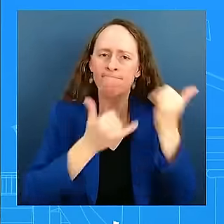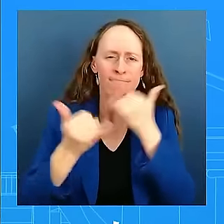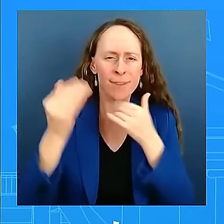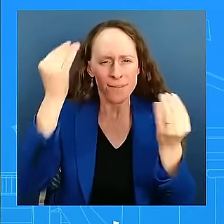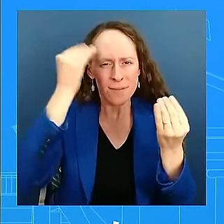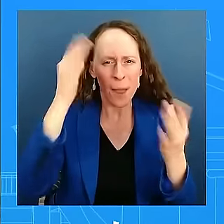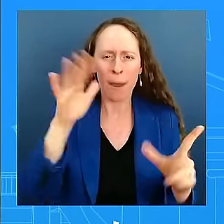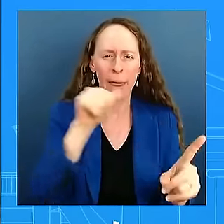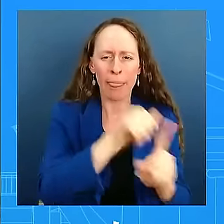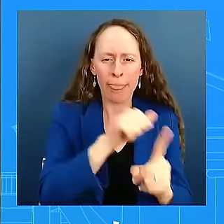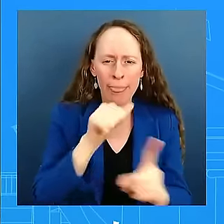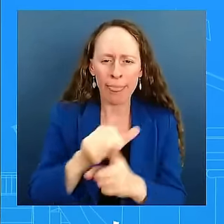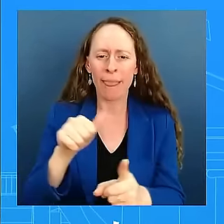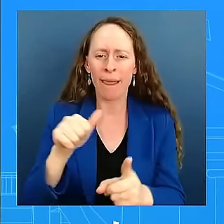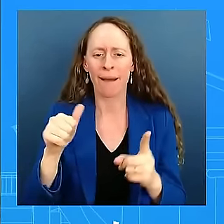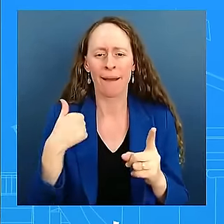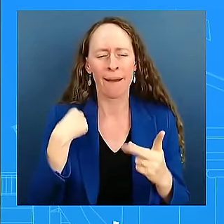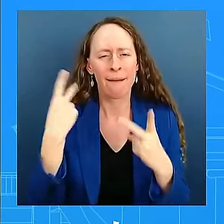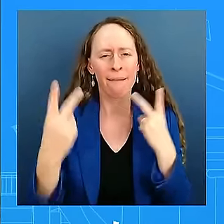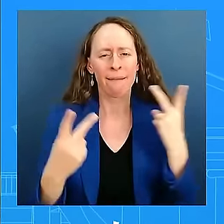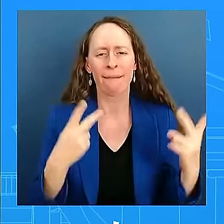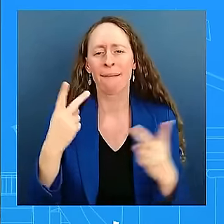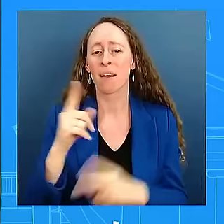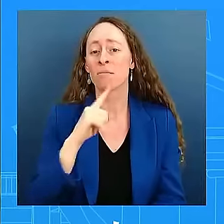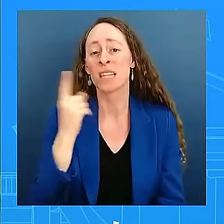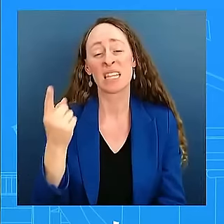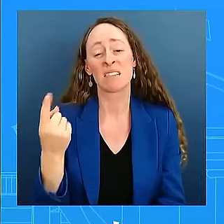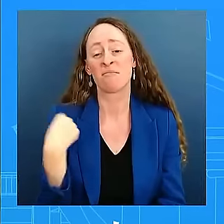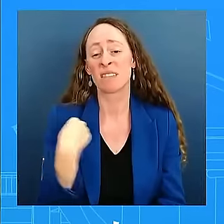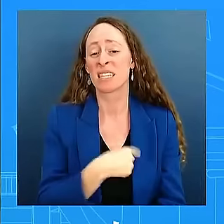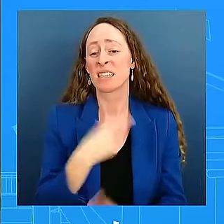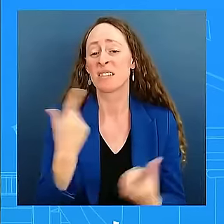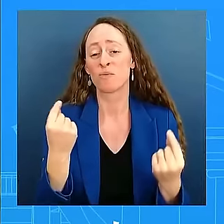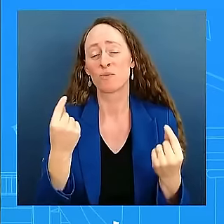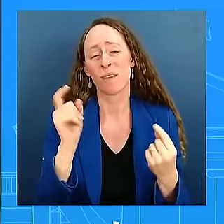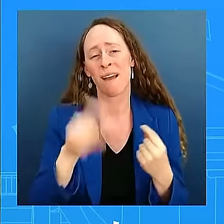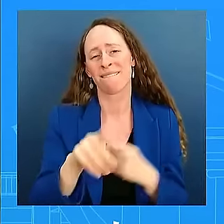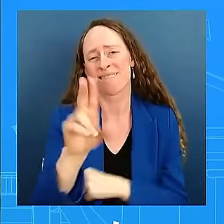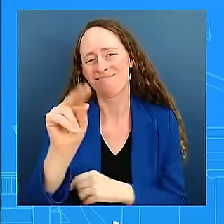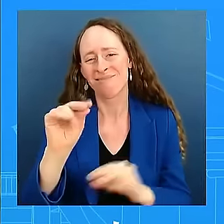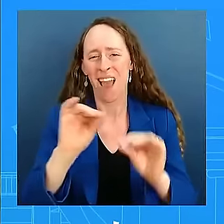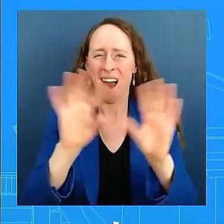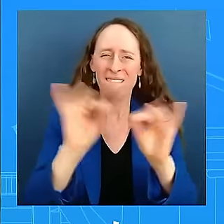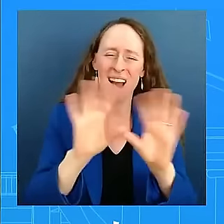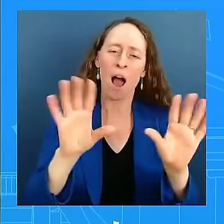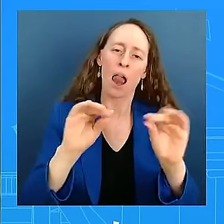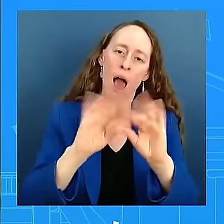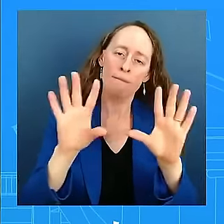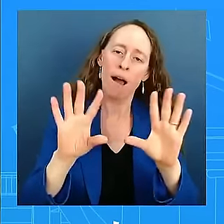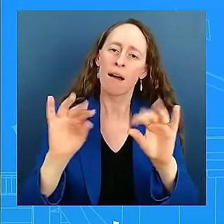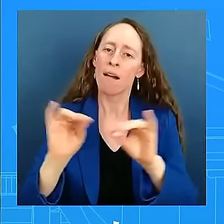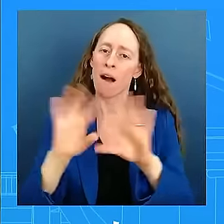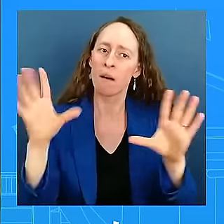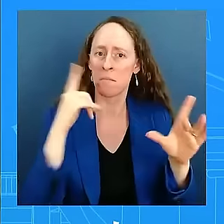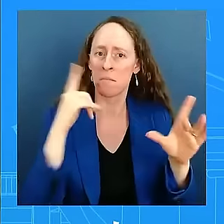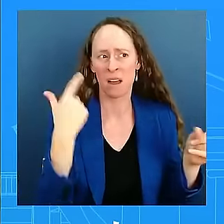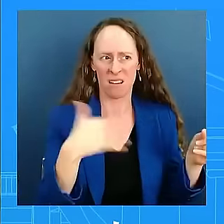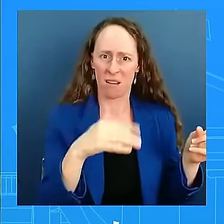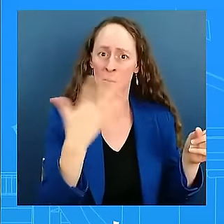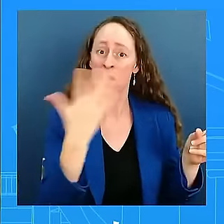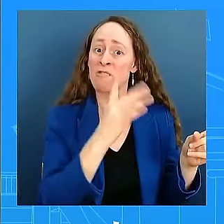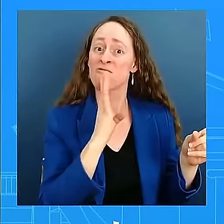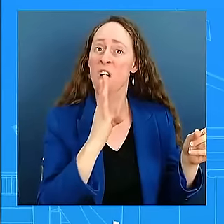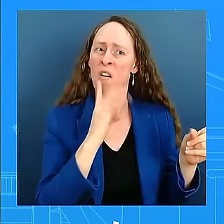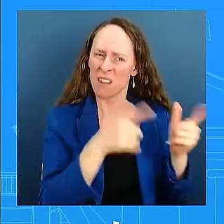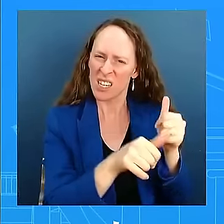combat that. And I'm saying they're dangerous, yes, because they are. They're critically dangerous to have this misinformation, disinformation. And that's why at the